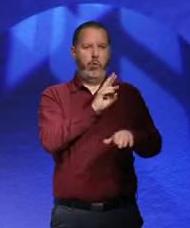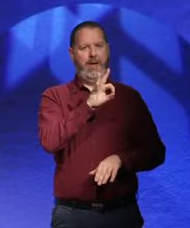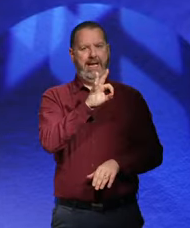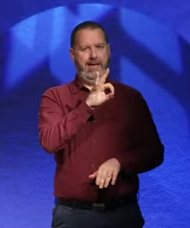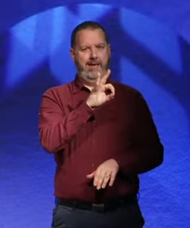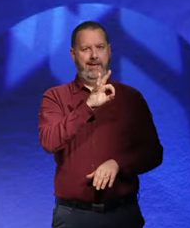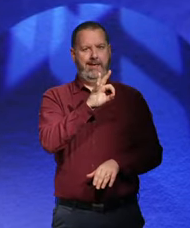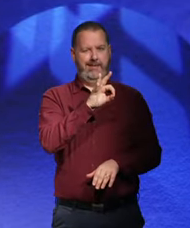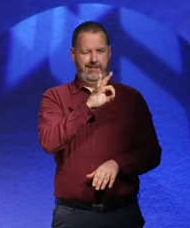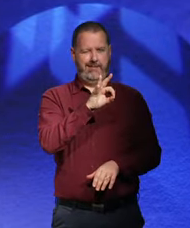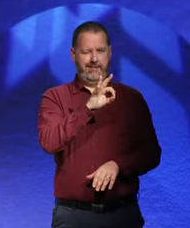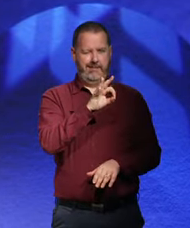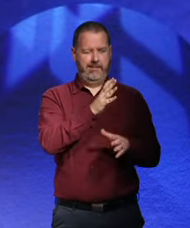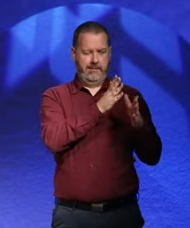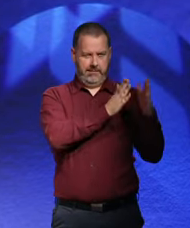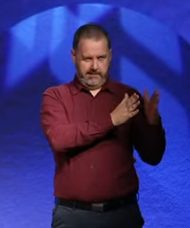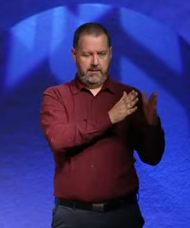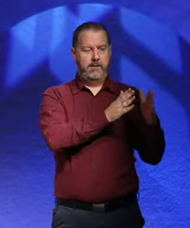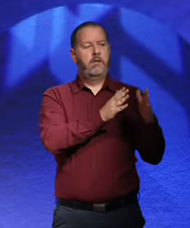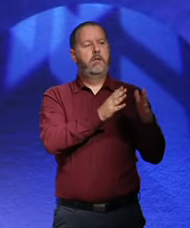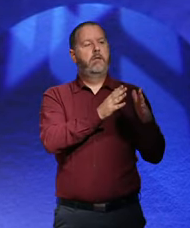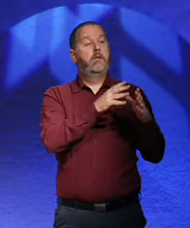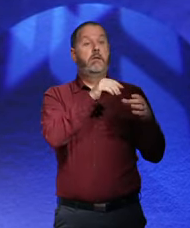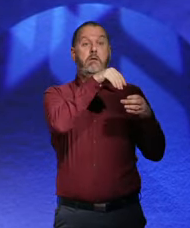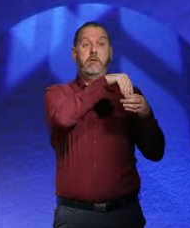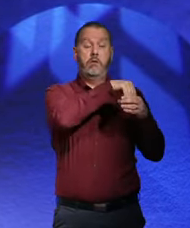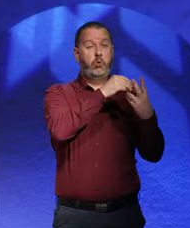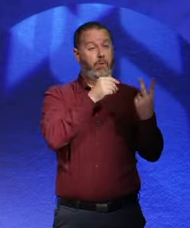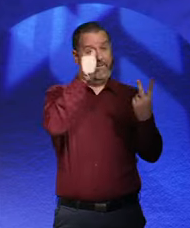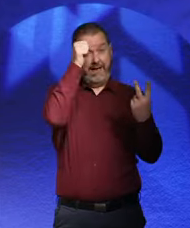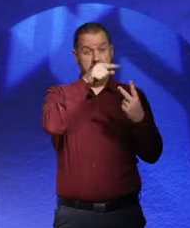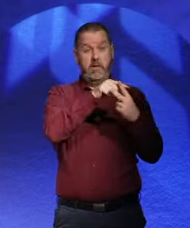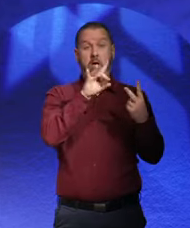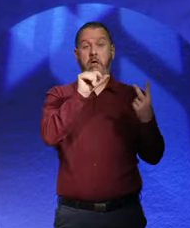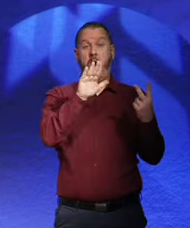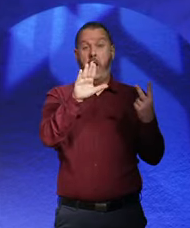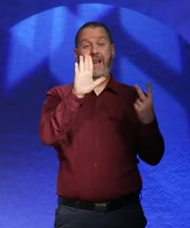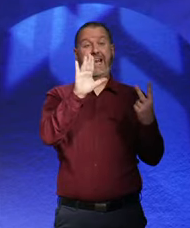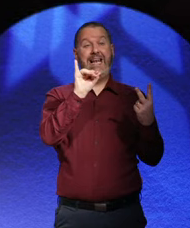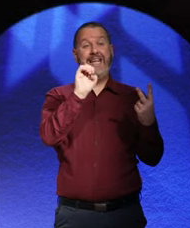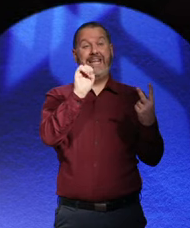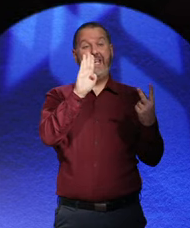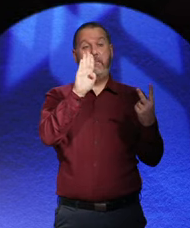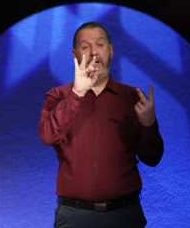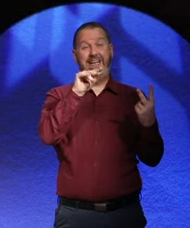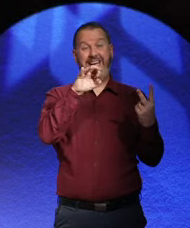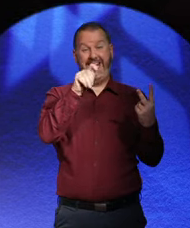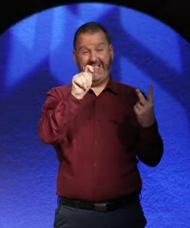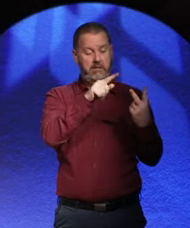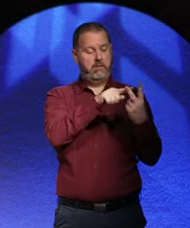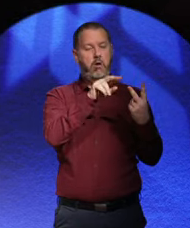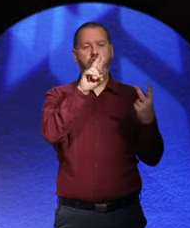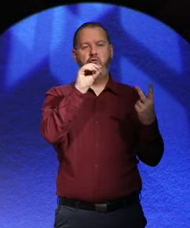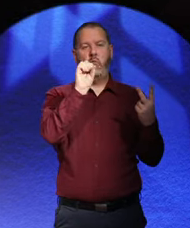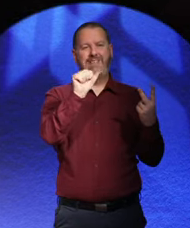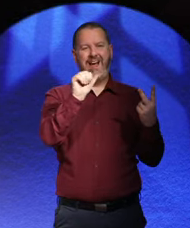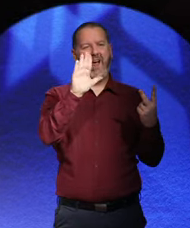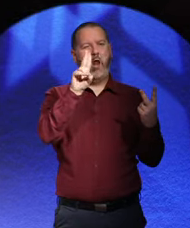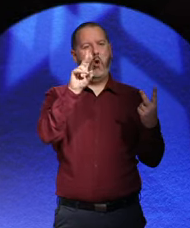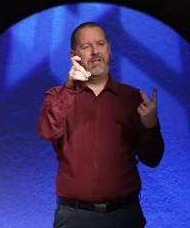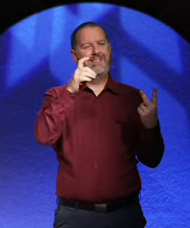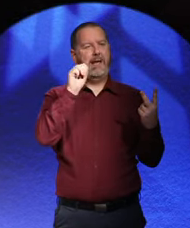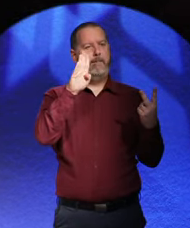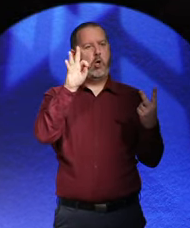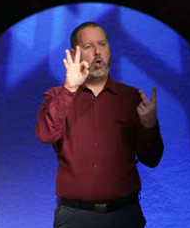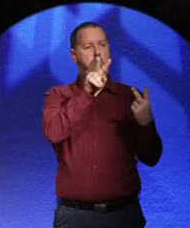you know, very famous socialist thinkers, Karl Liebknecht and Rosa Luxemburg. So there was